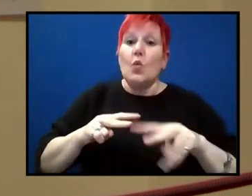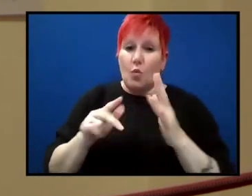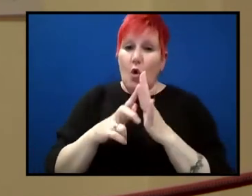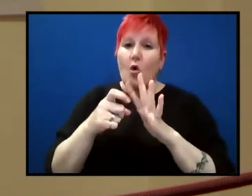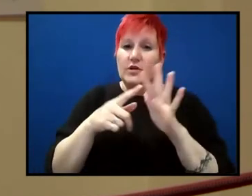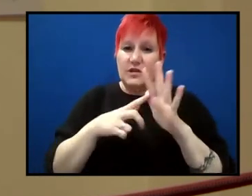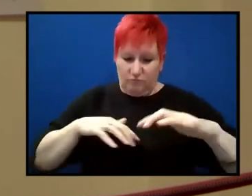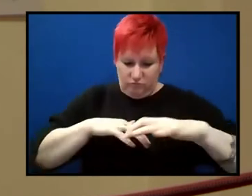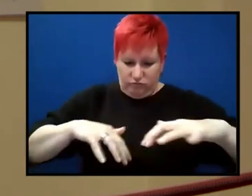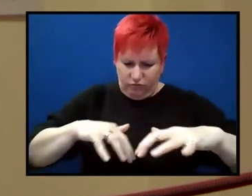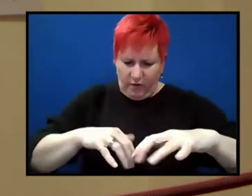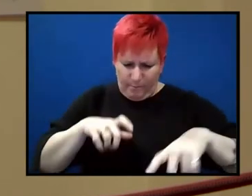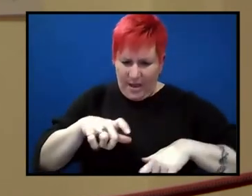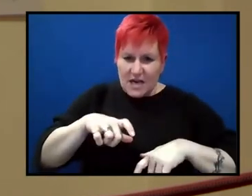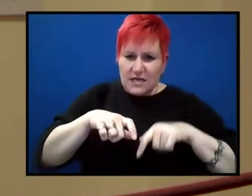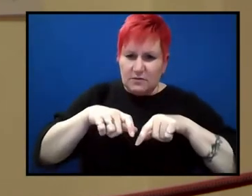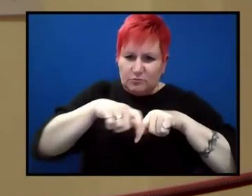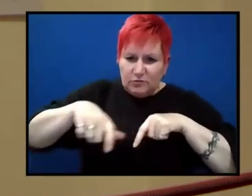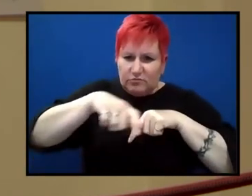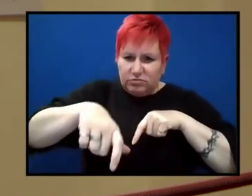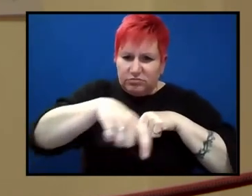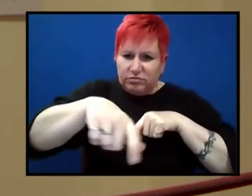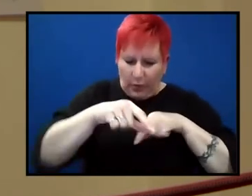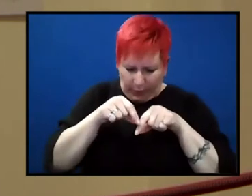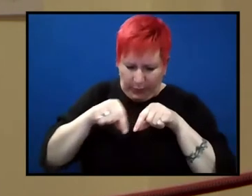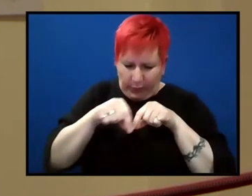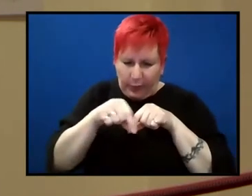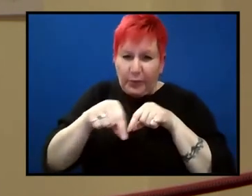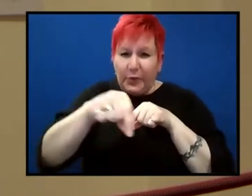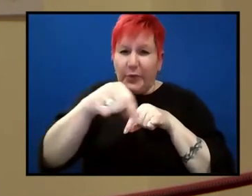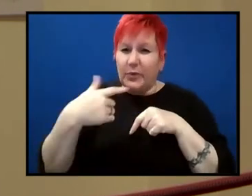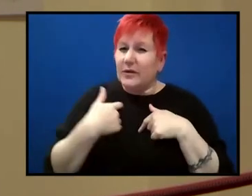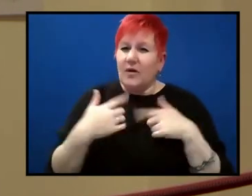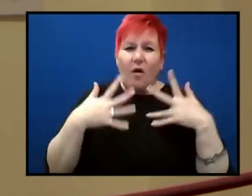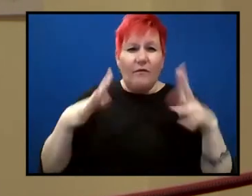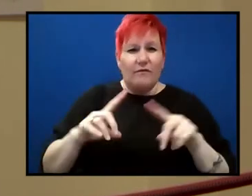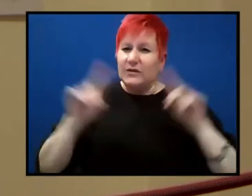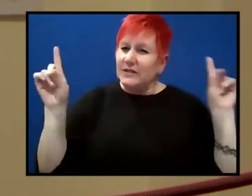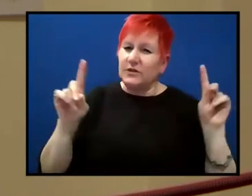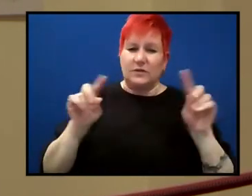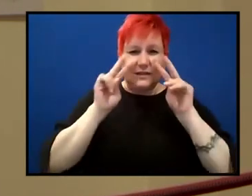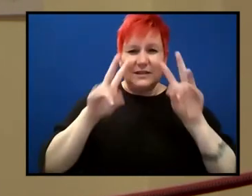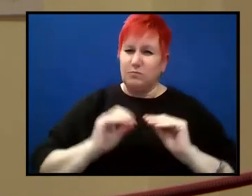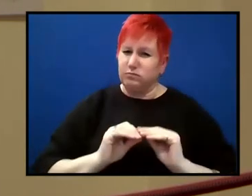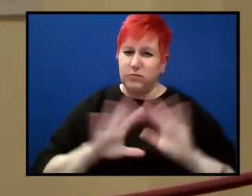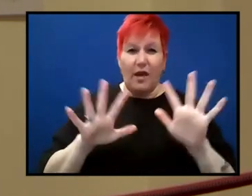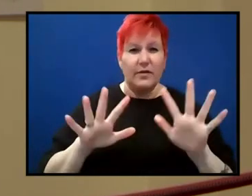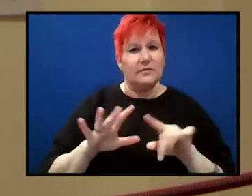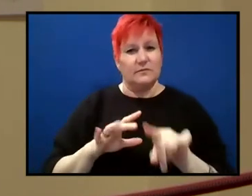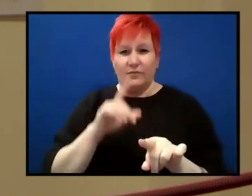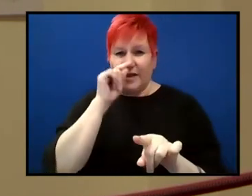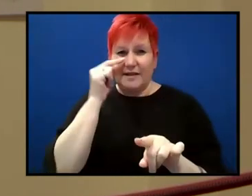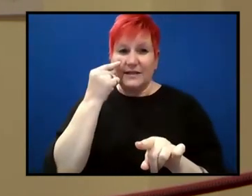and very narrow stripes. You might get two narrow ones near each other, then a long one. They're very distinctive and they can be